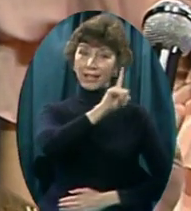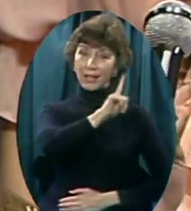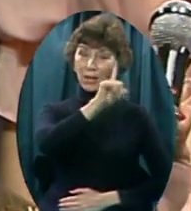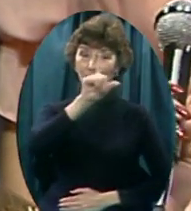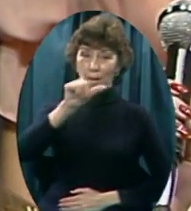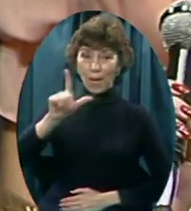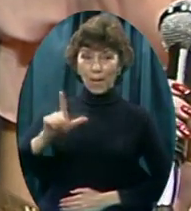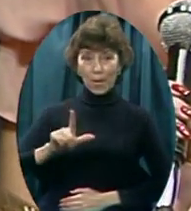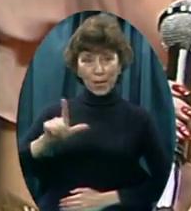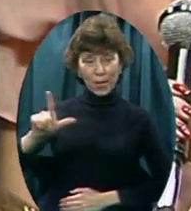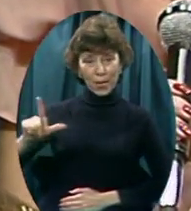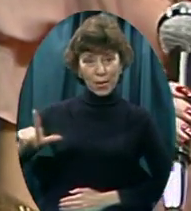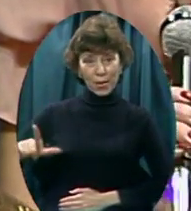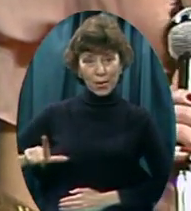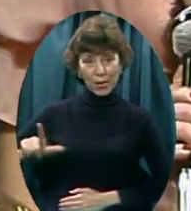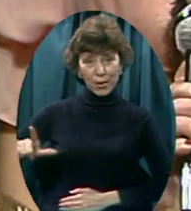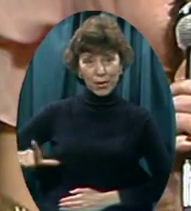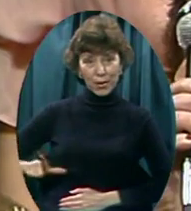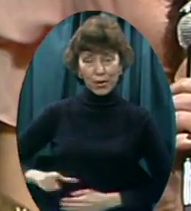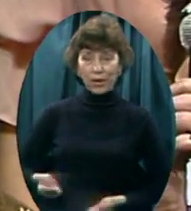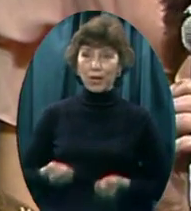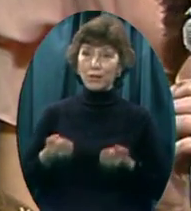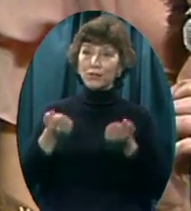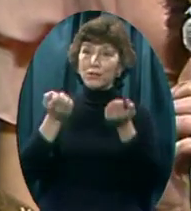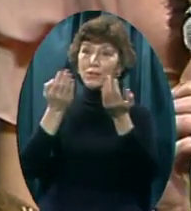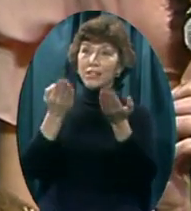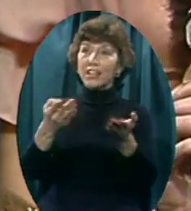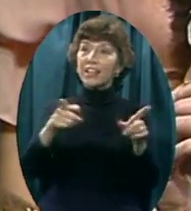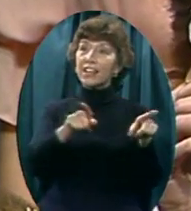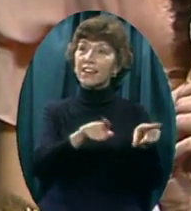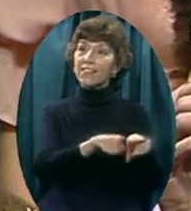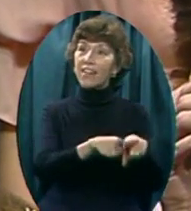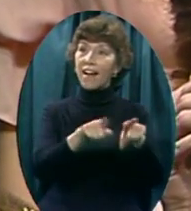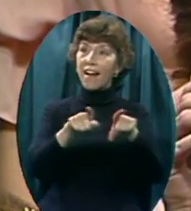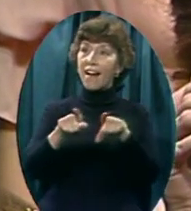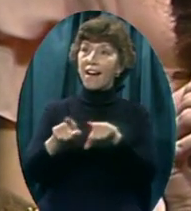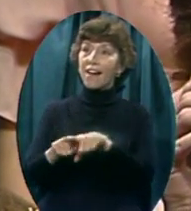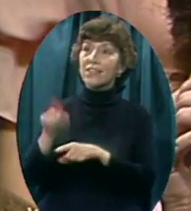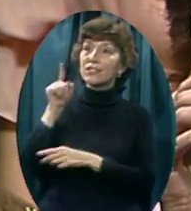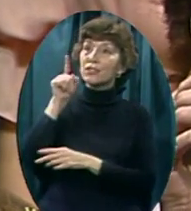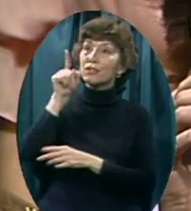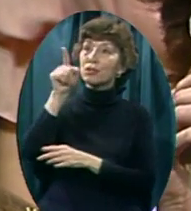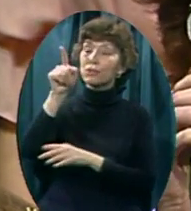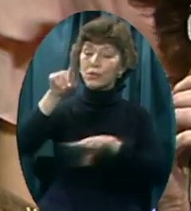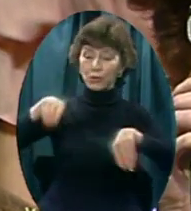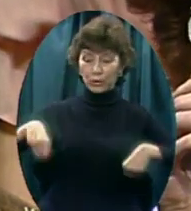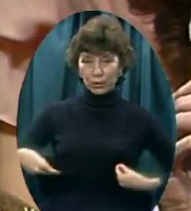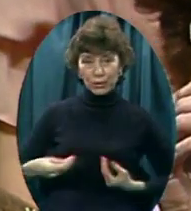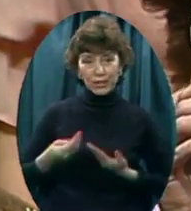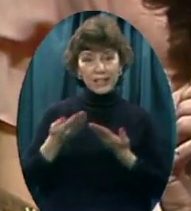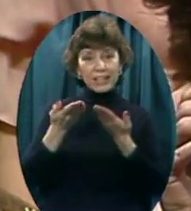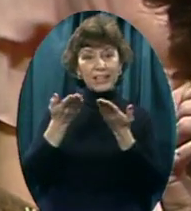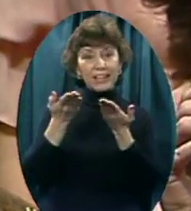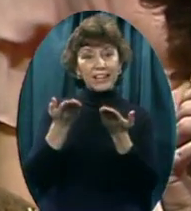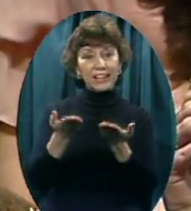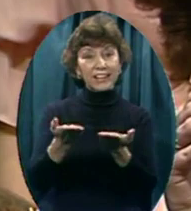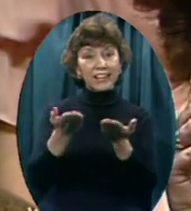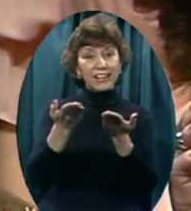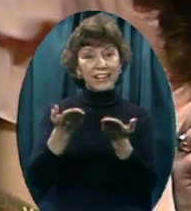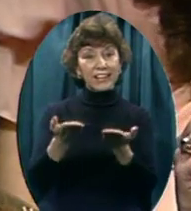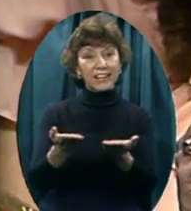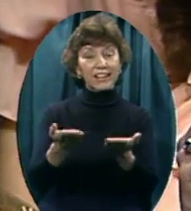to give as you would give, to speak